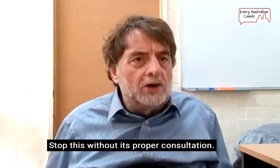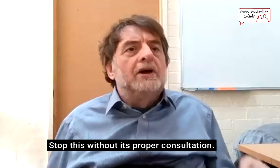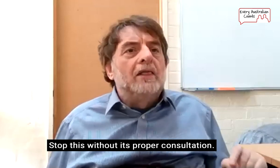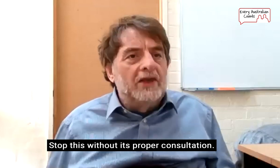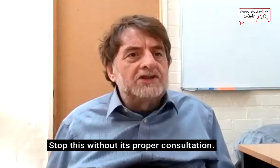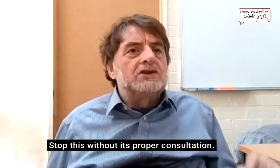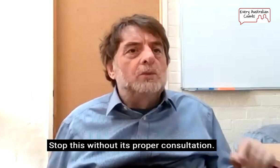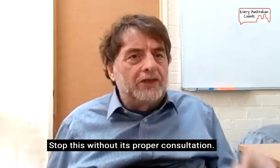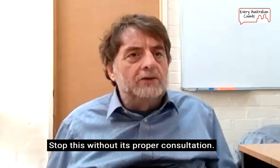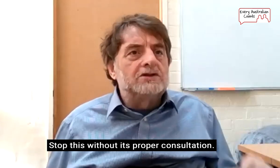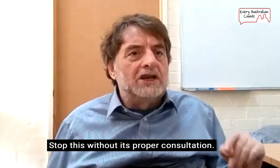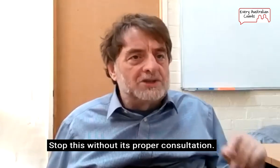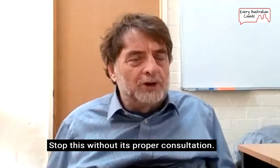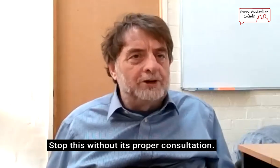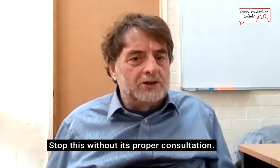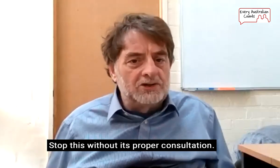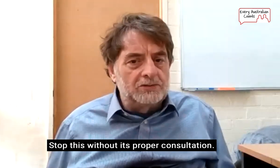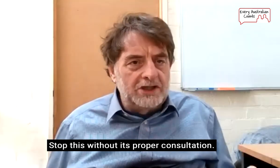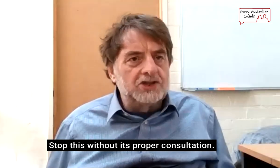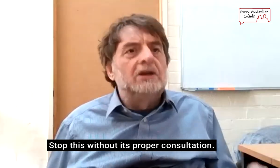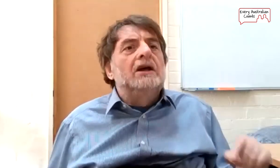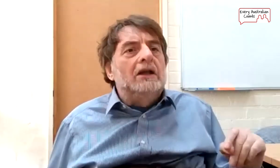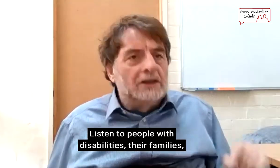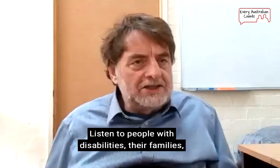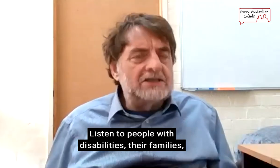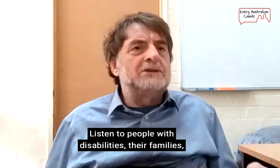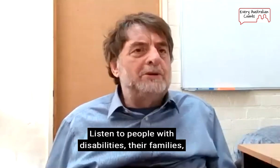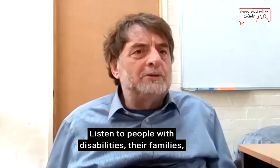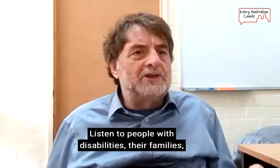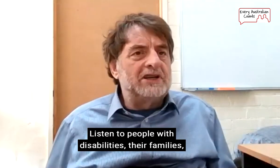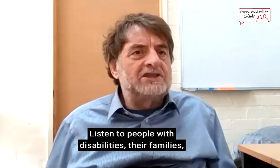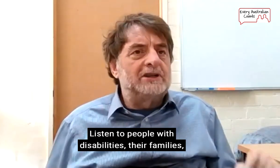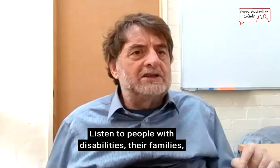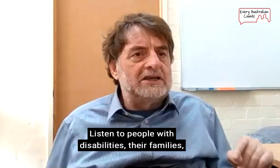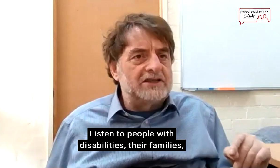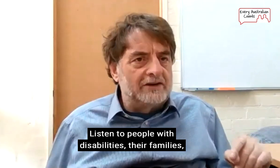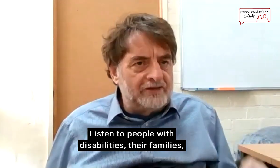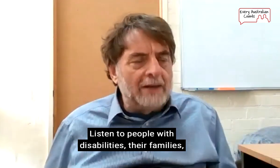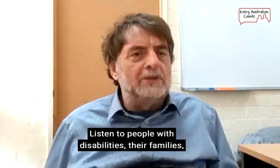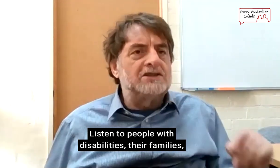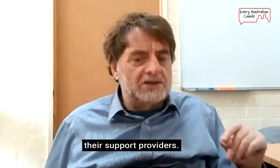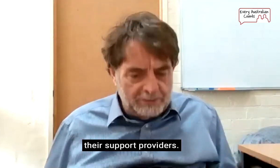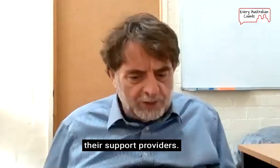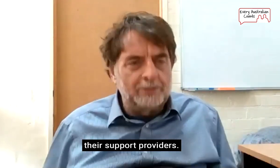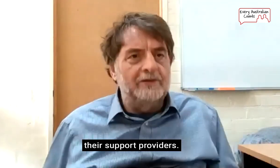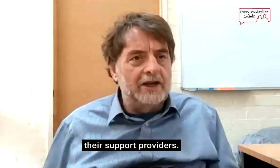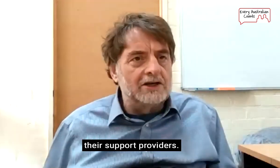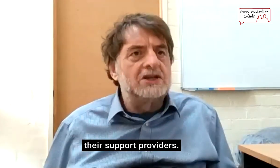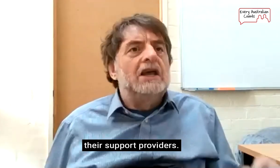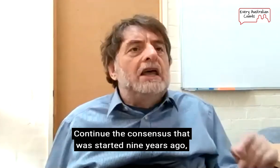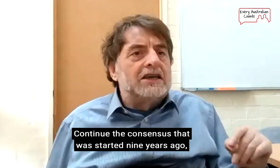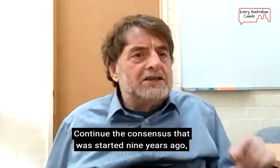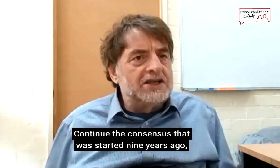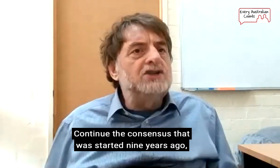Stop this without its proper consultation. Listen to people with disabilities, their families, their support